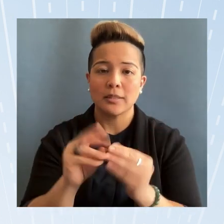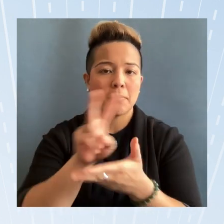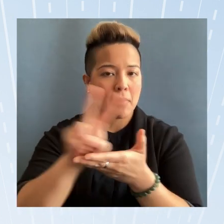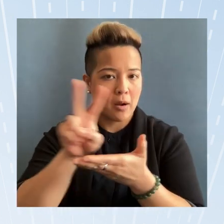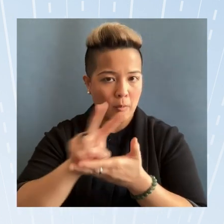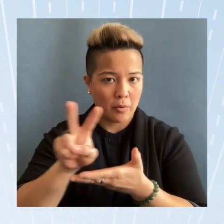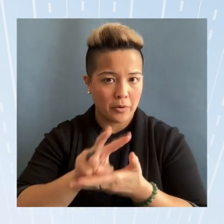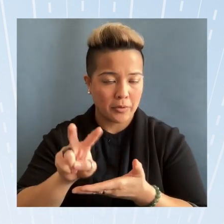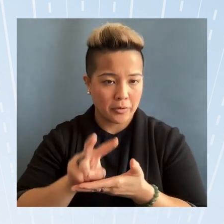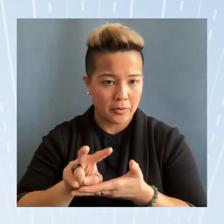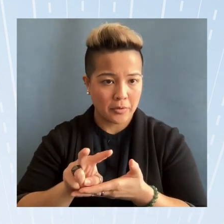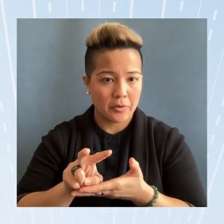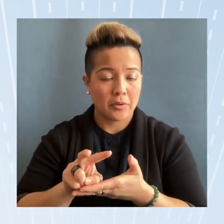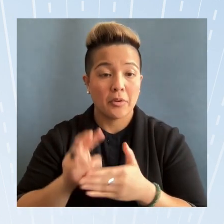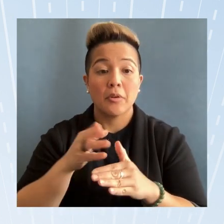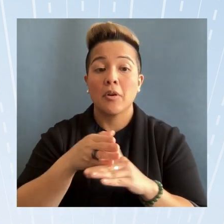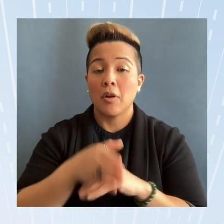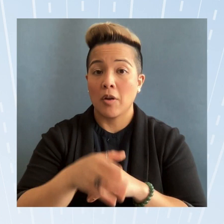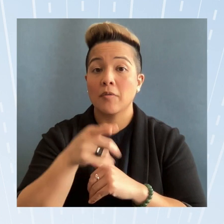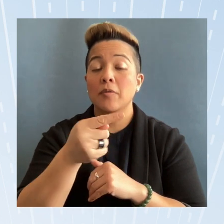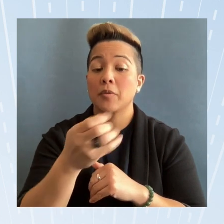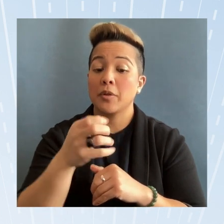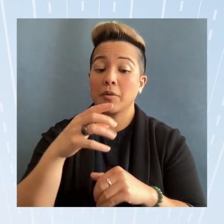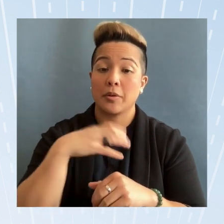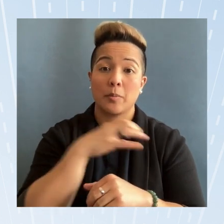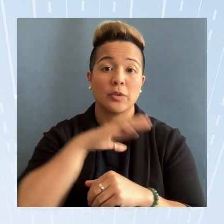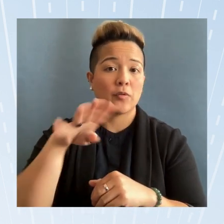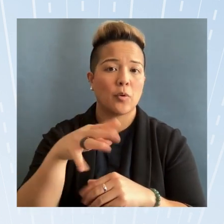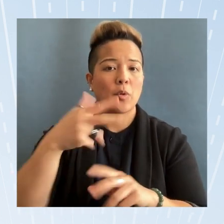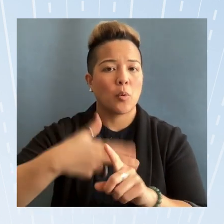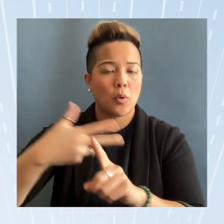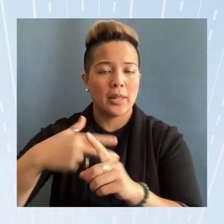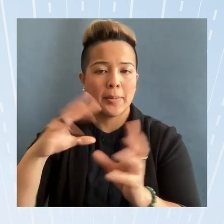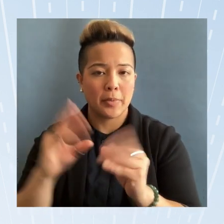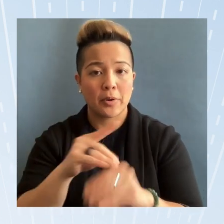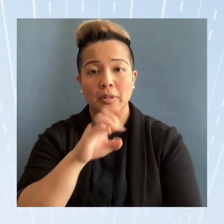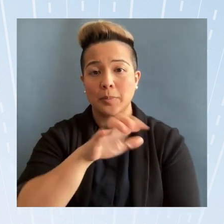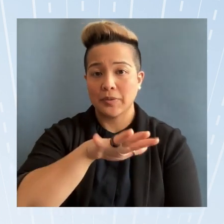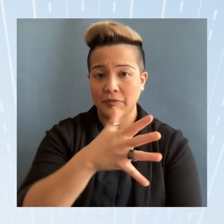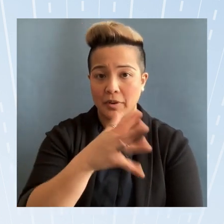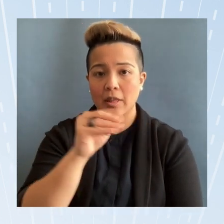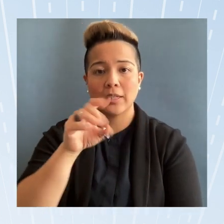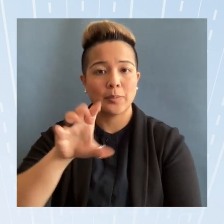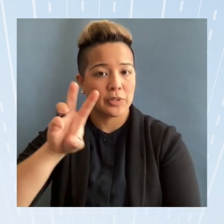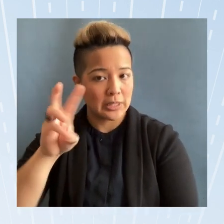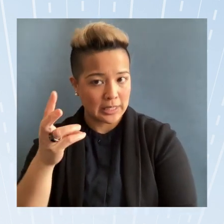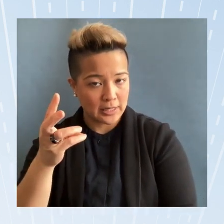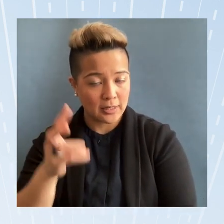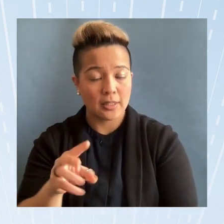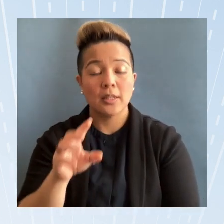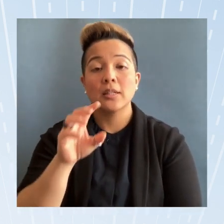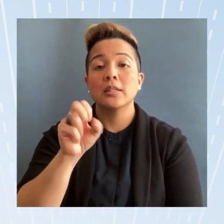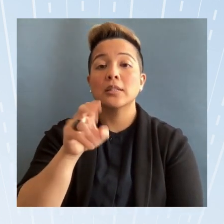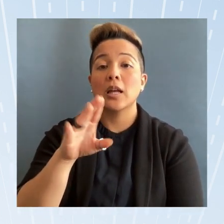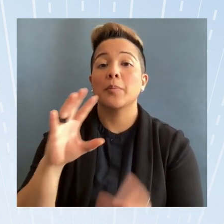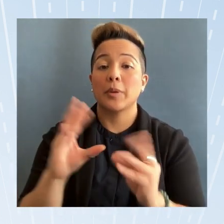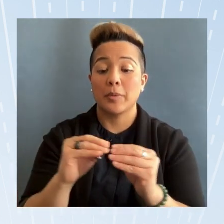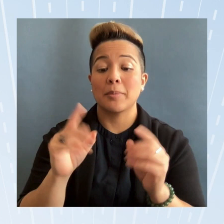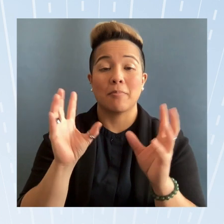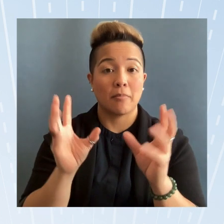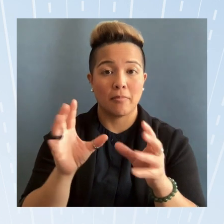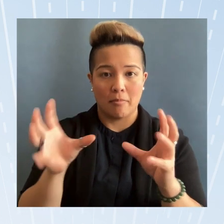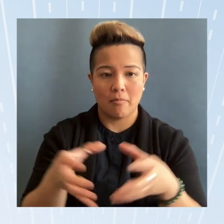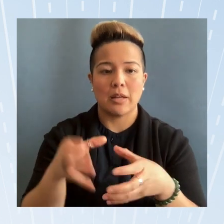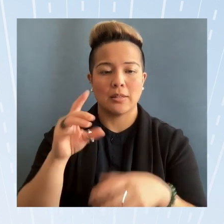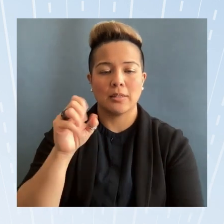following the commission's fourth quarterly meeting on December 5th and December 6th subcommittee met on December 13th January